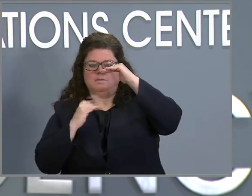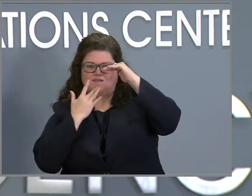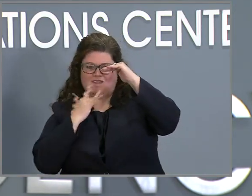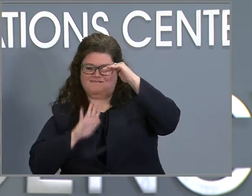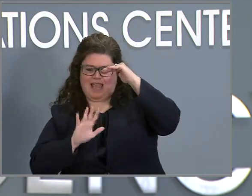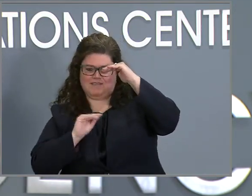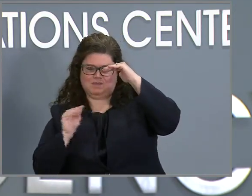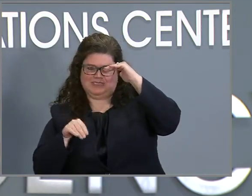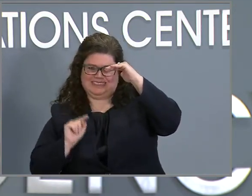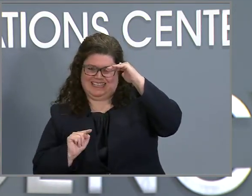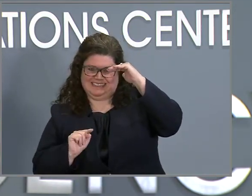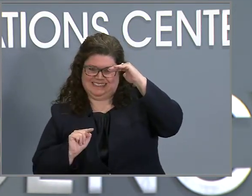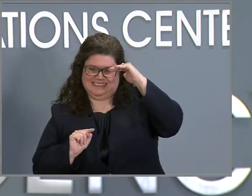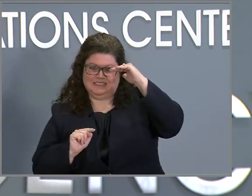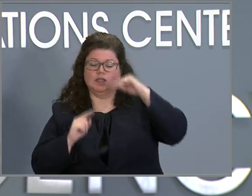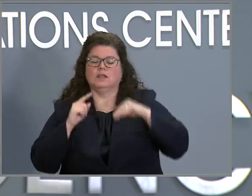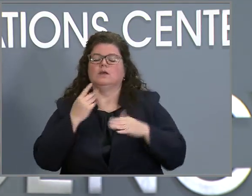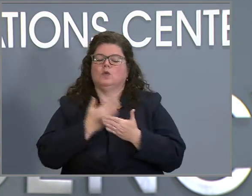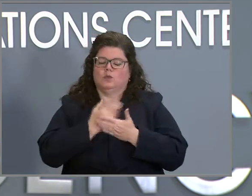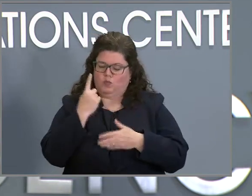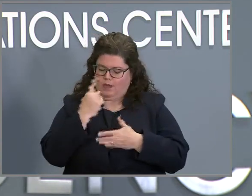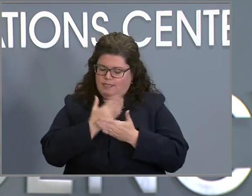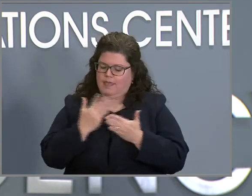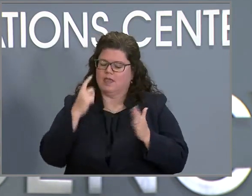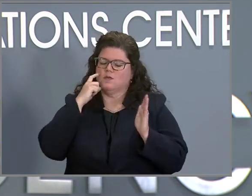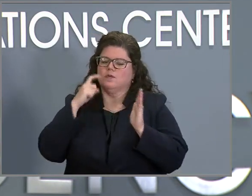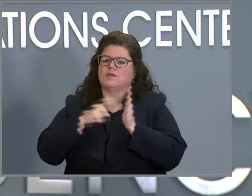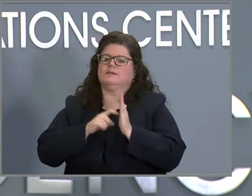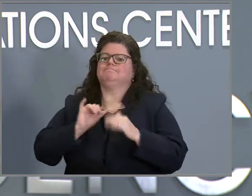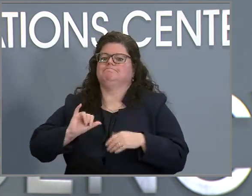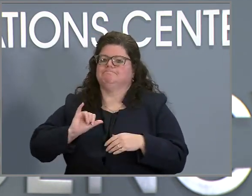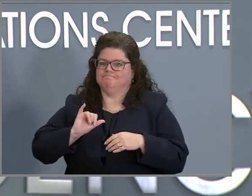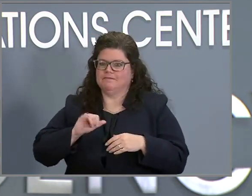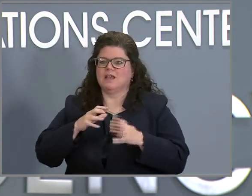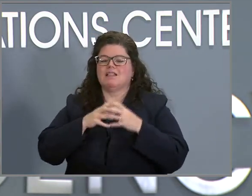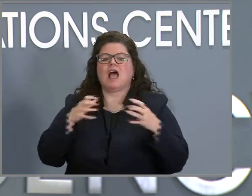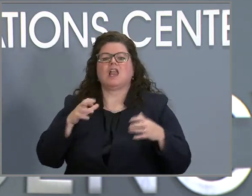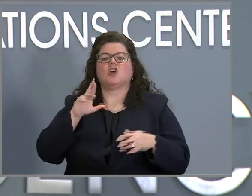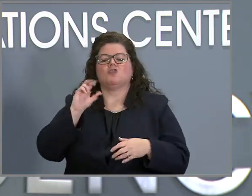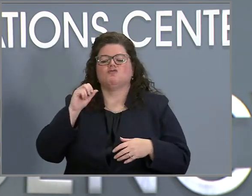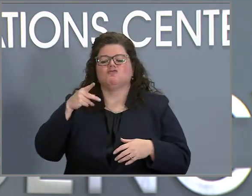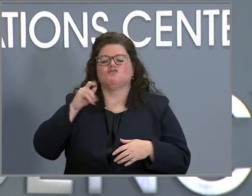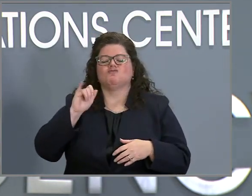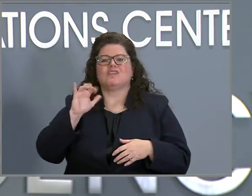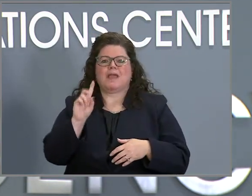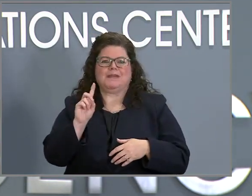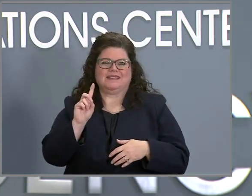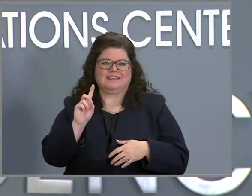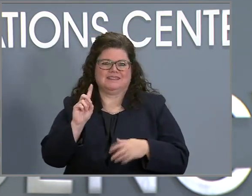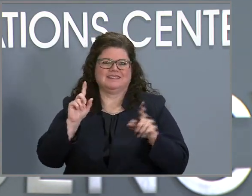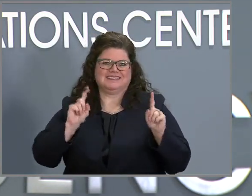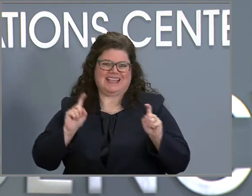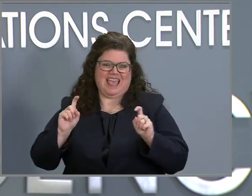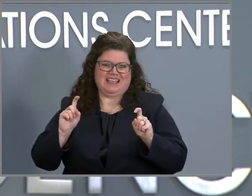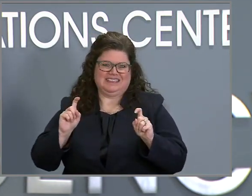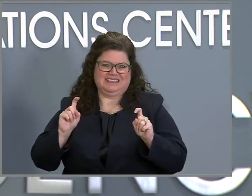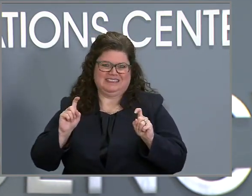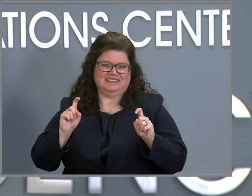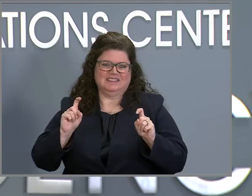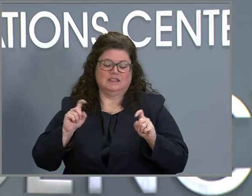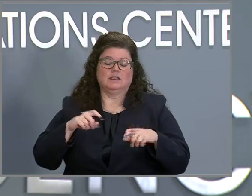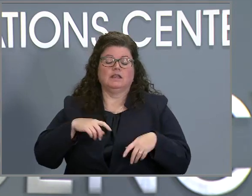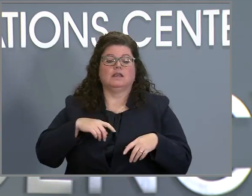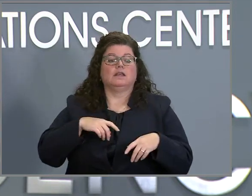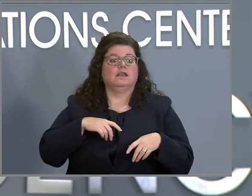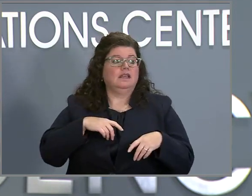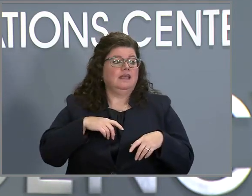that, that we know is happening out there is that obviously there are a lot of rapid tests going on and people who get a